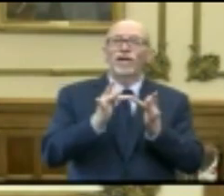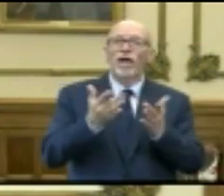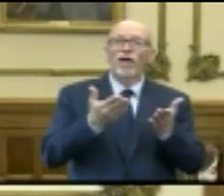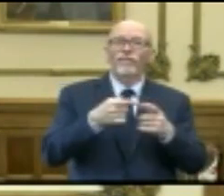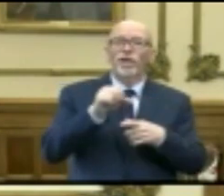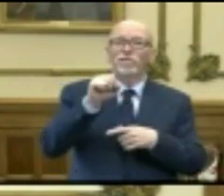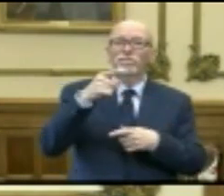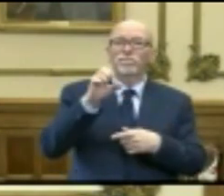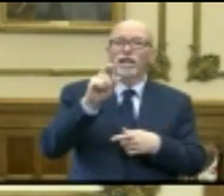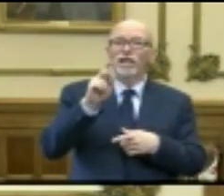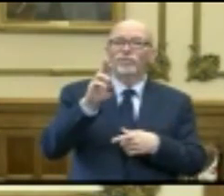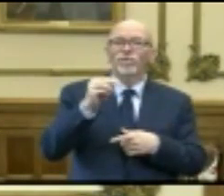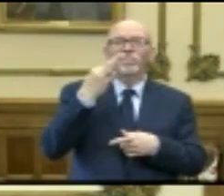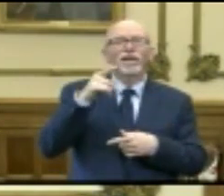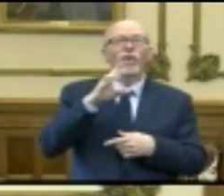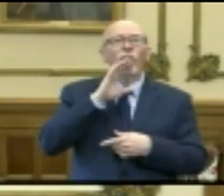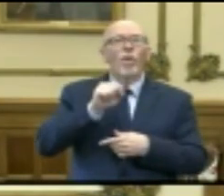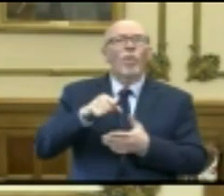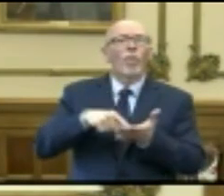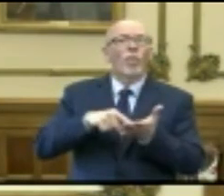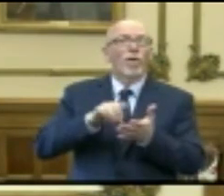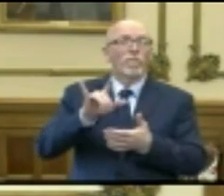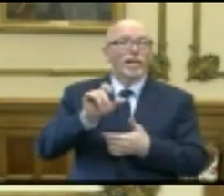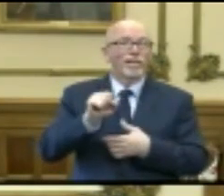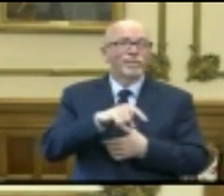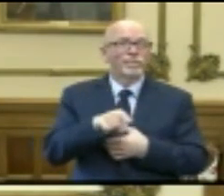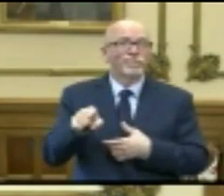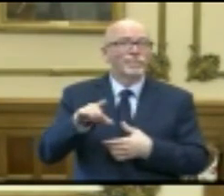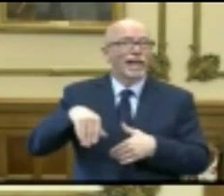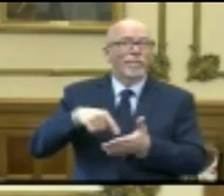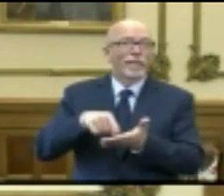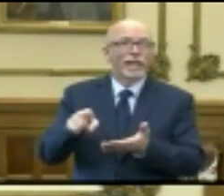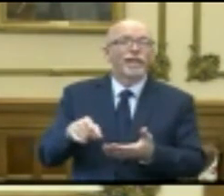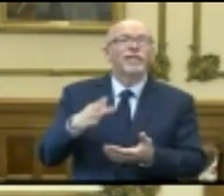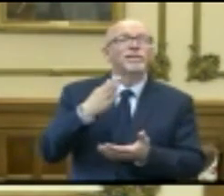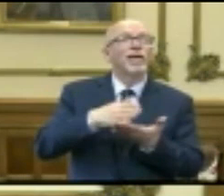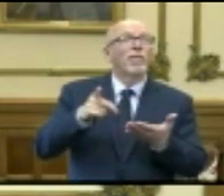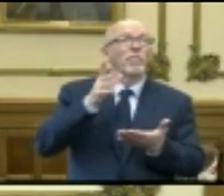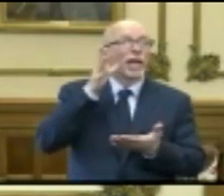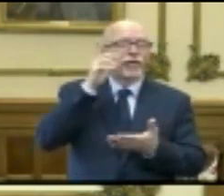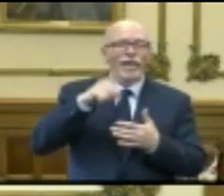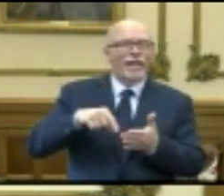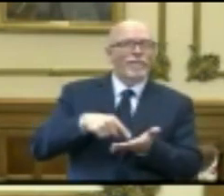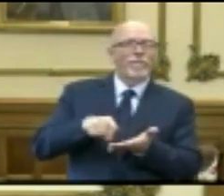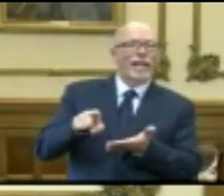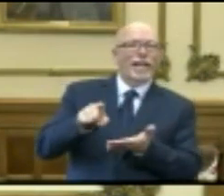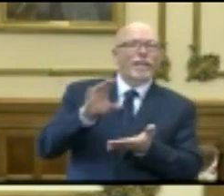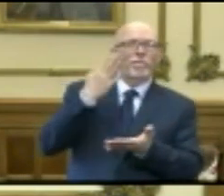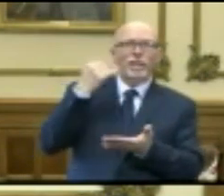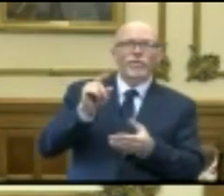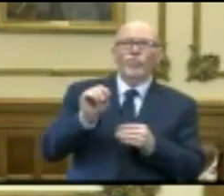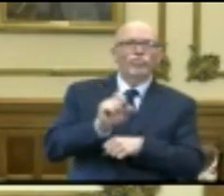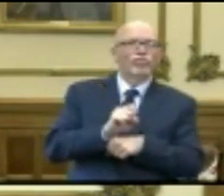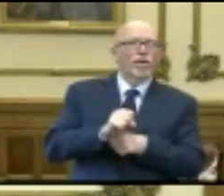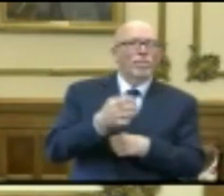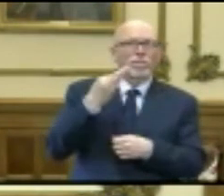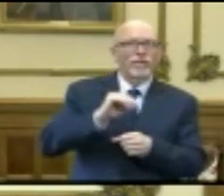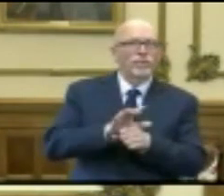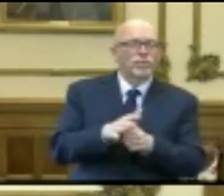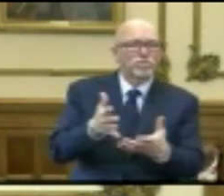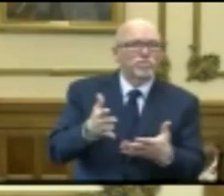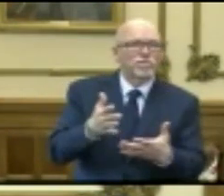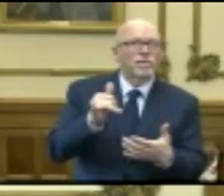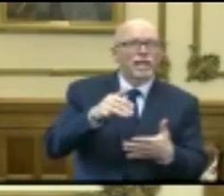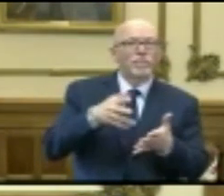Spectrum because of old, unpaid bills. Parents say they can't pay those old bills while they're unemployed due to the coronavirus crisis, which